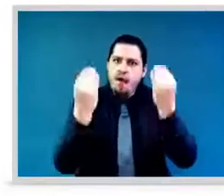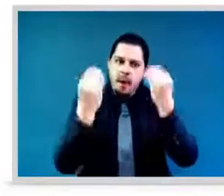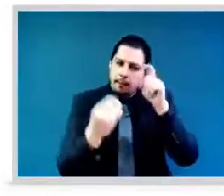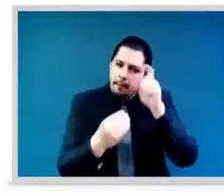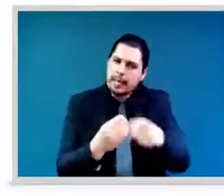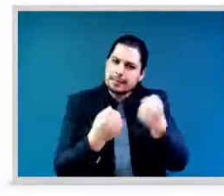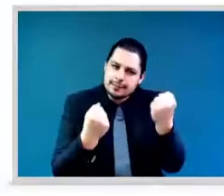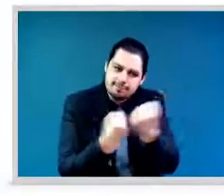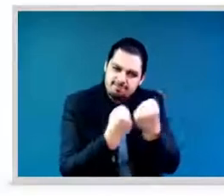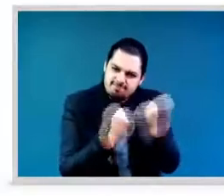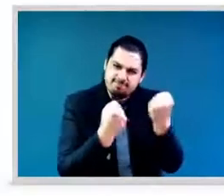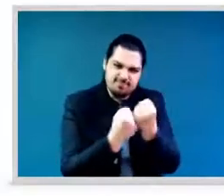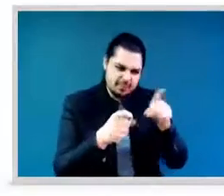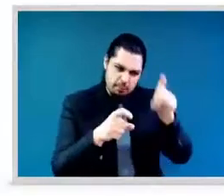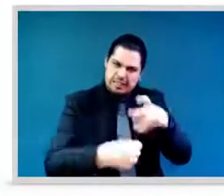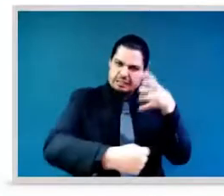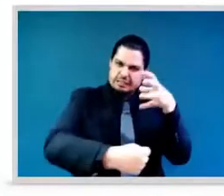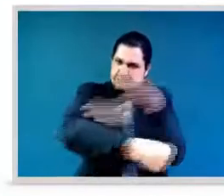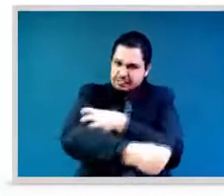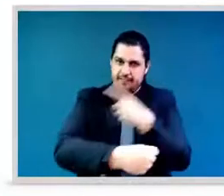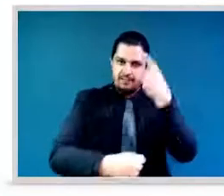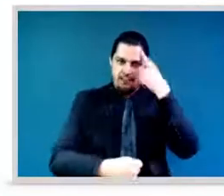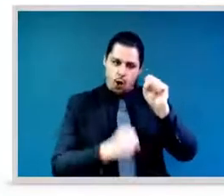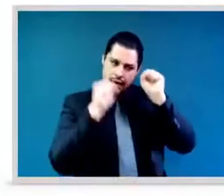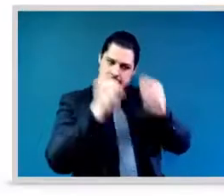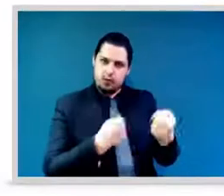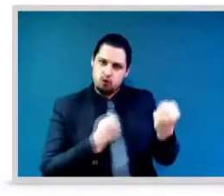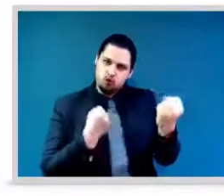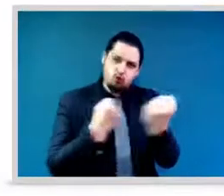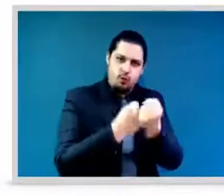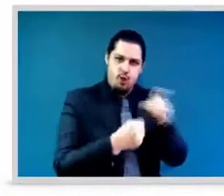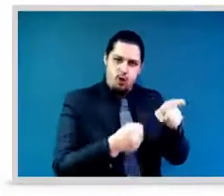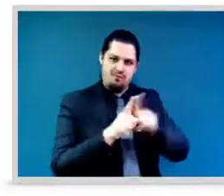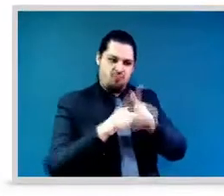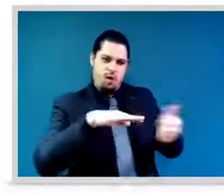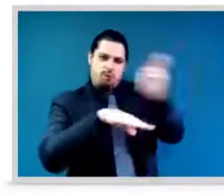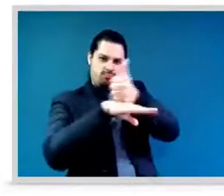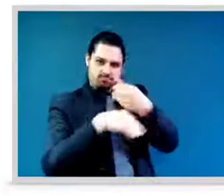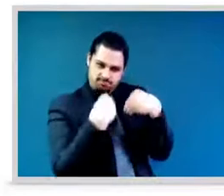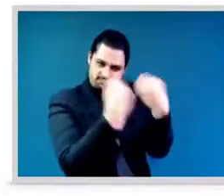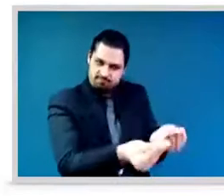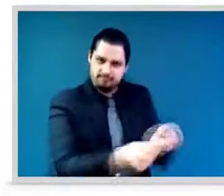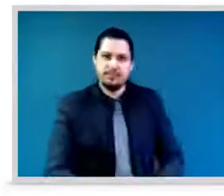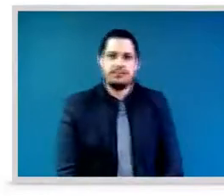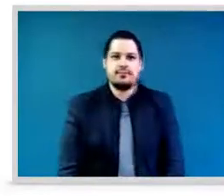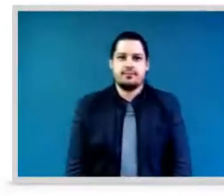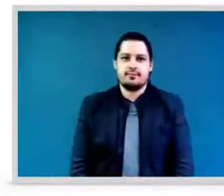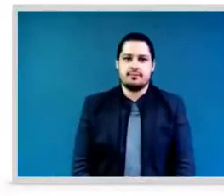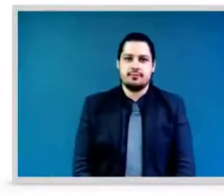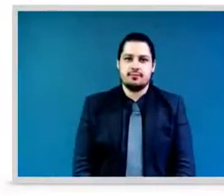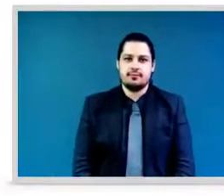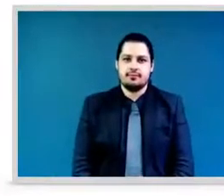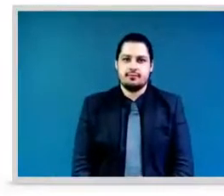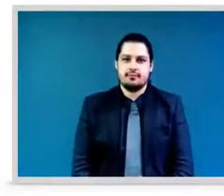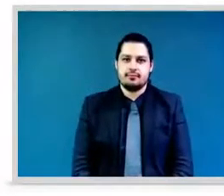also heard from Crown Princess Mary about the fact that every woman deserves